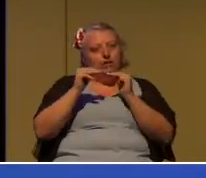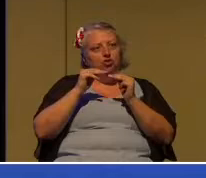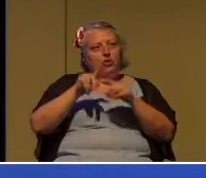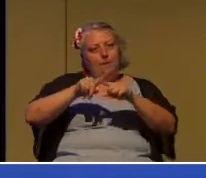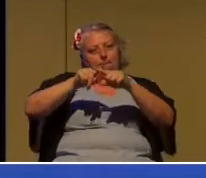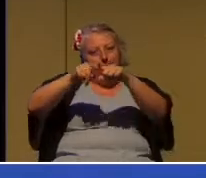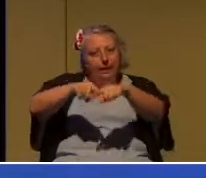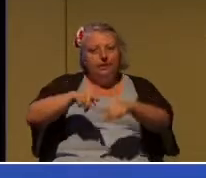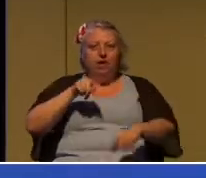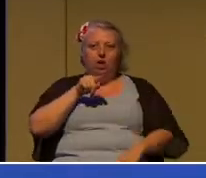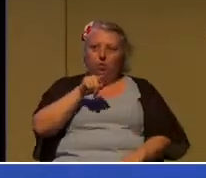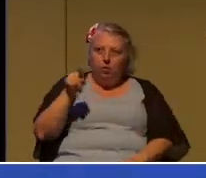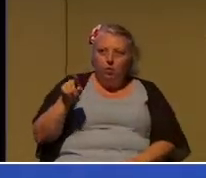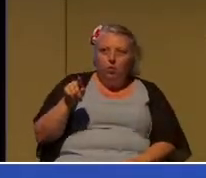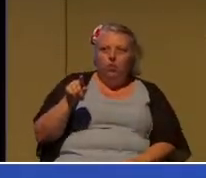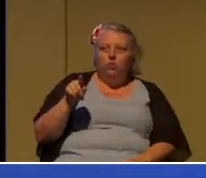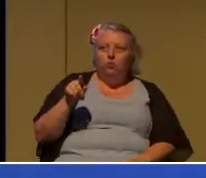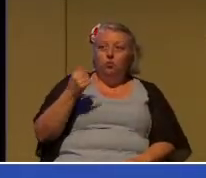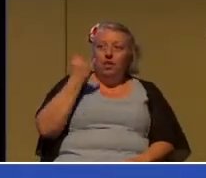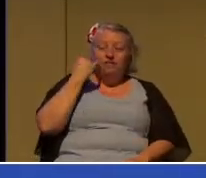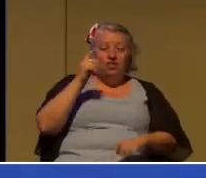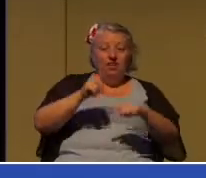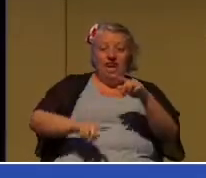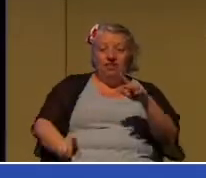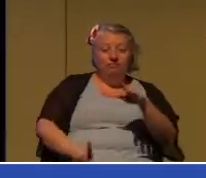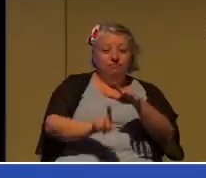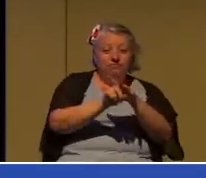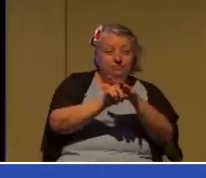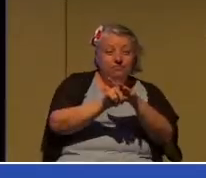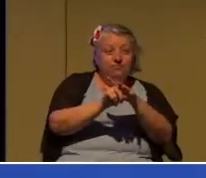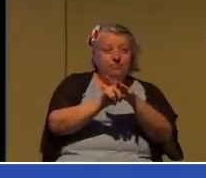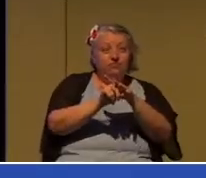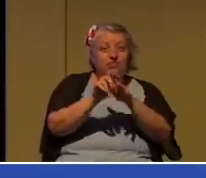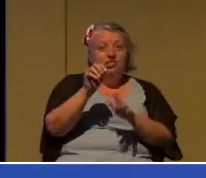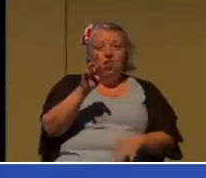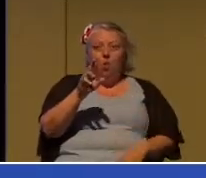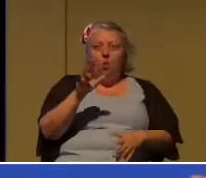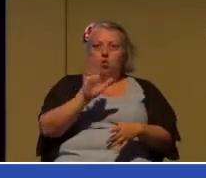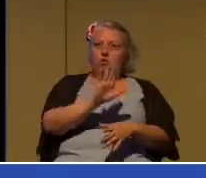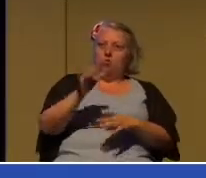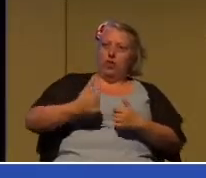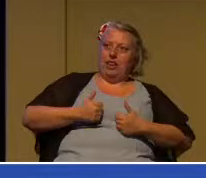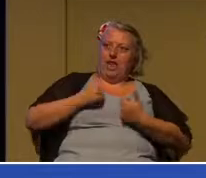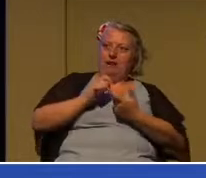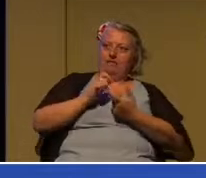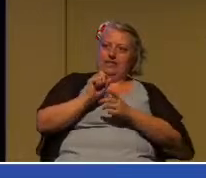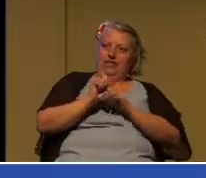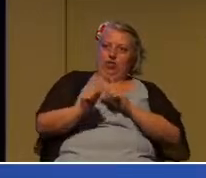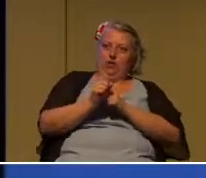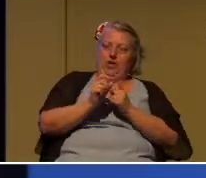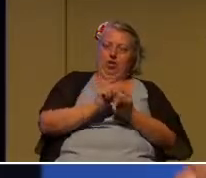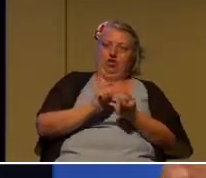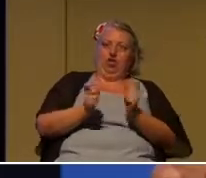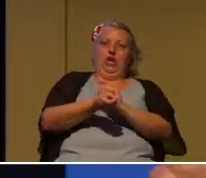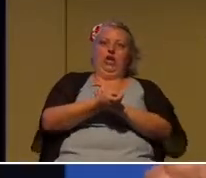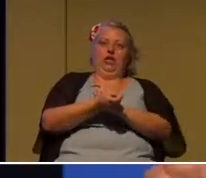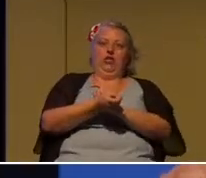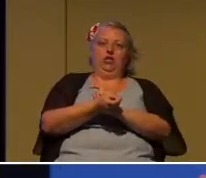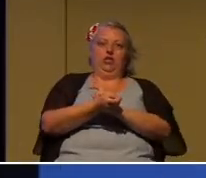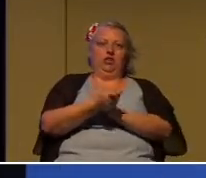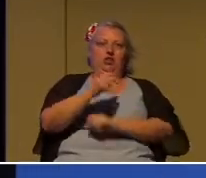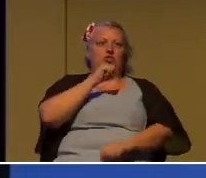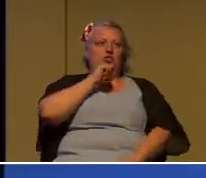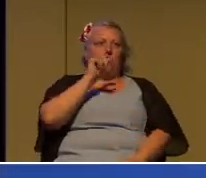And so if you cannot make it or if your life situation is changed, don't just